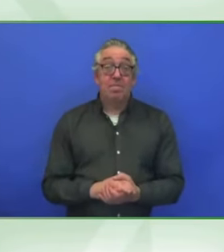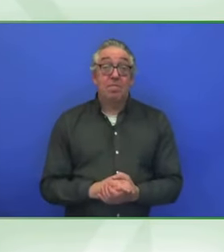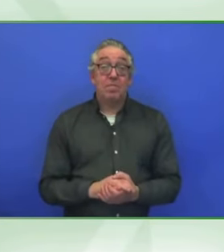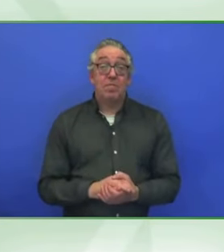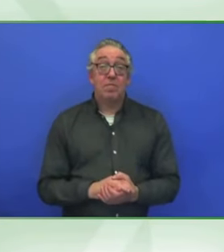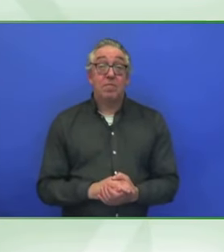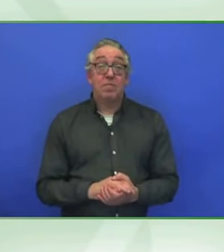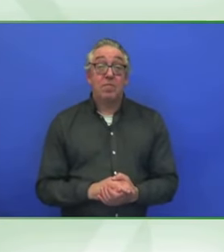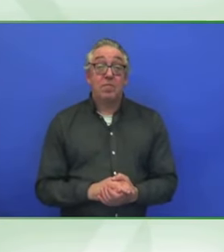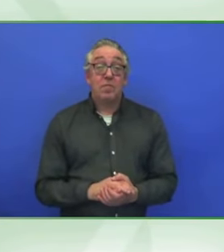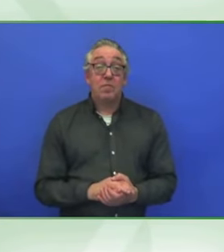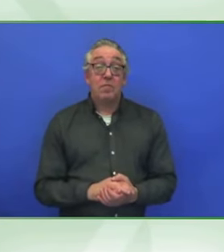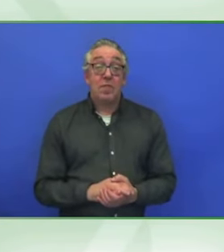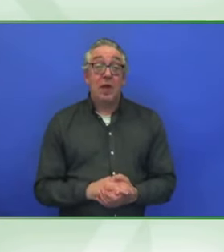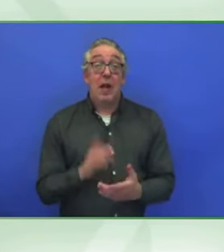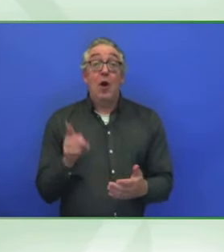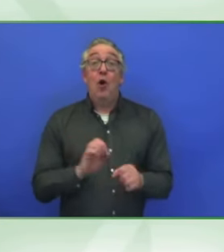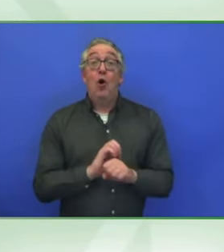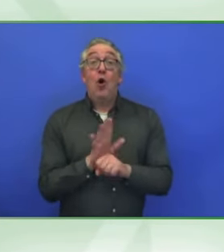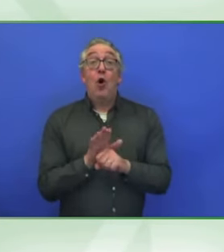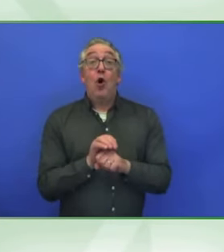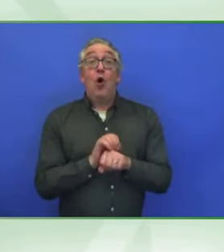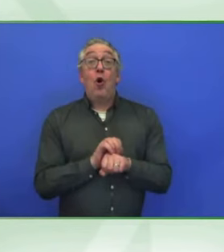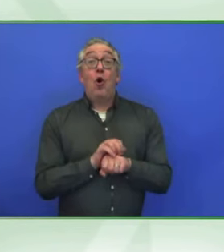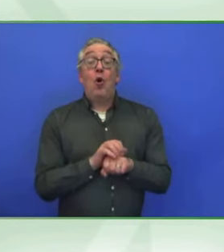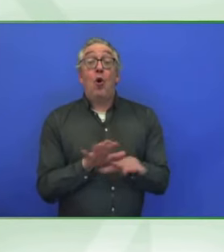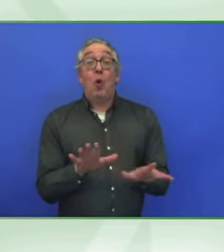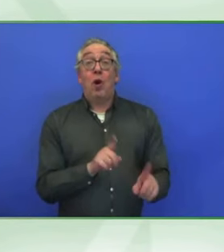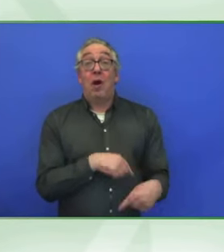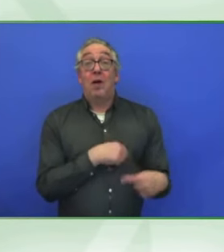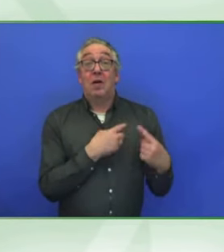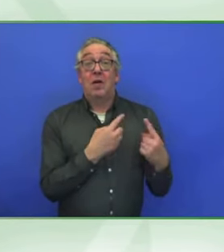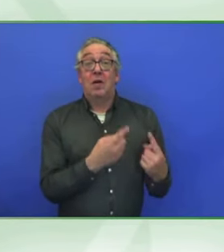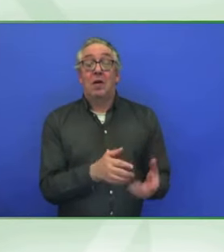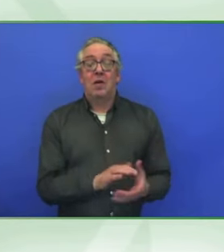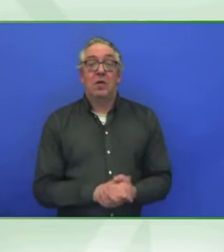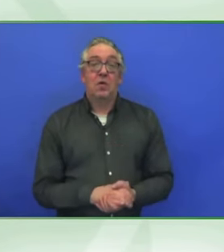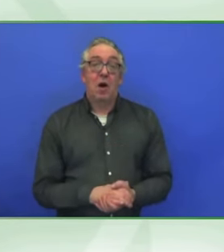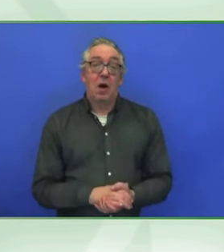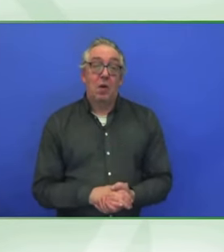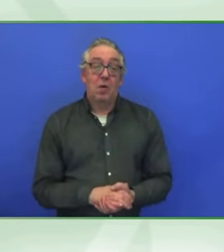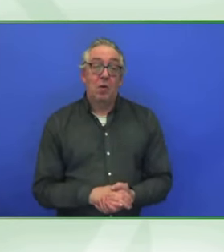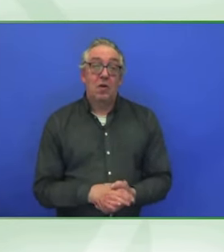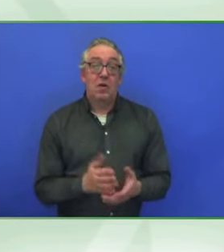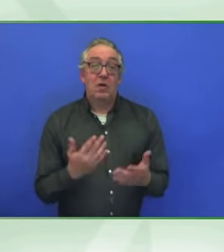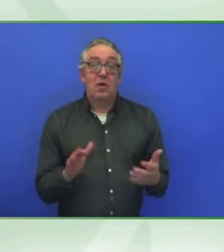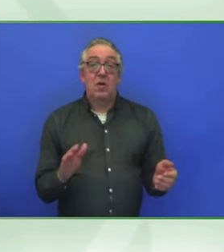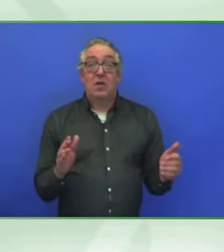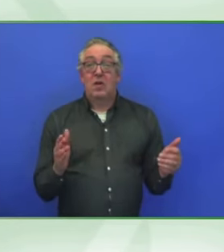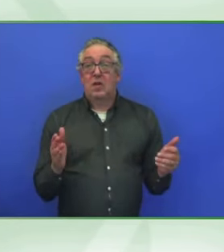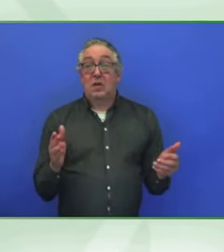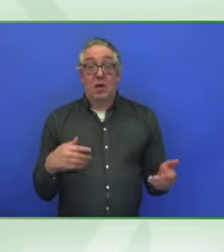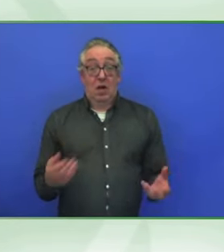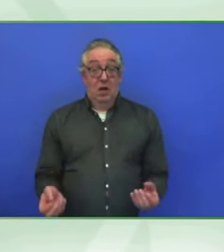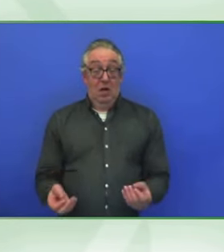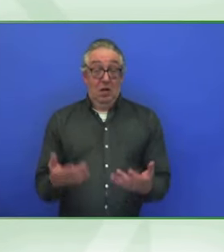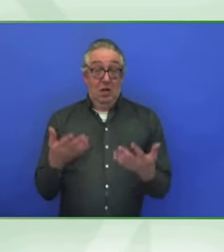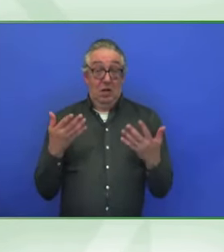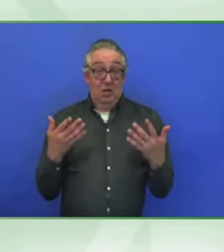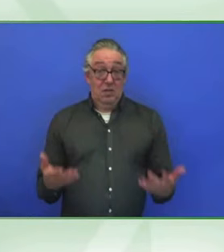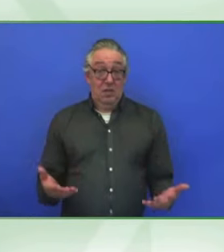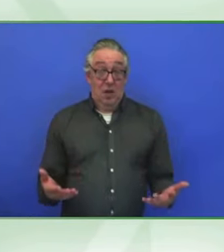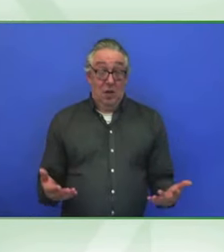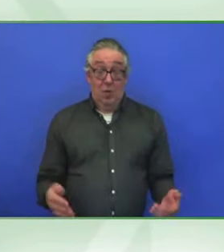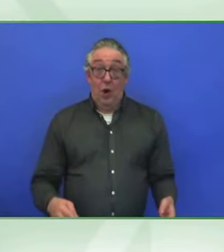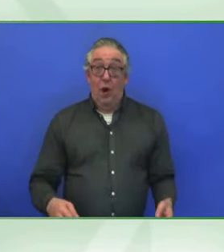pandemic, my gosh, the voices, the young, the stories, the real stories that are coming out from every age group in the hands of